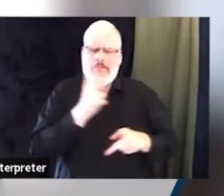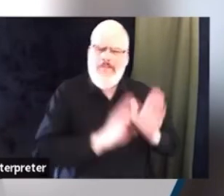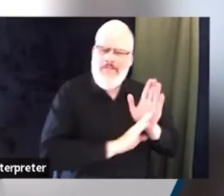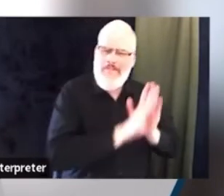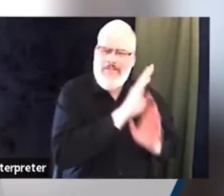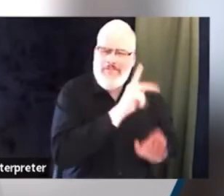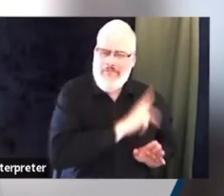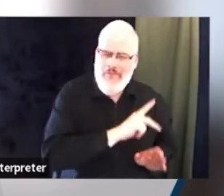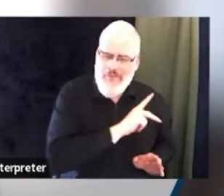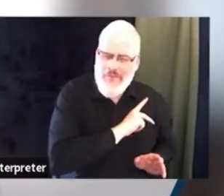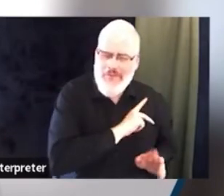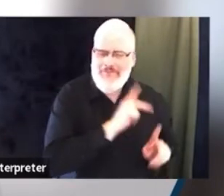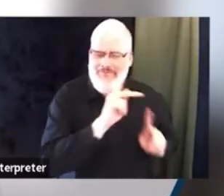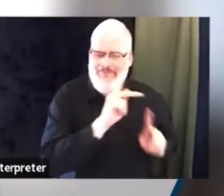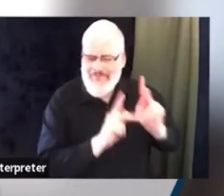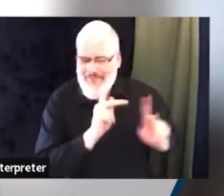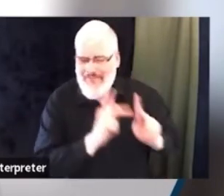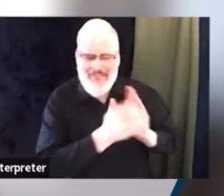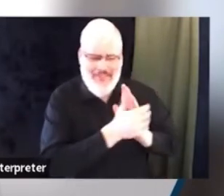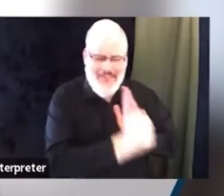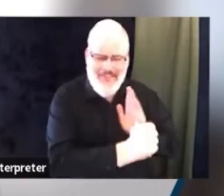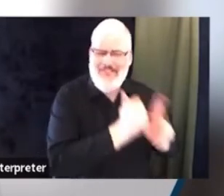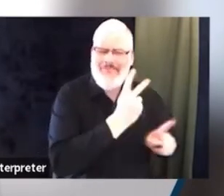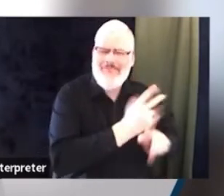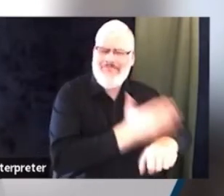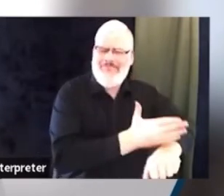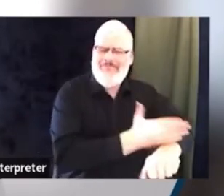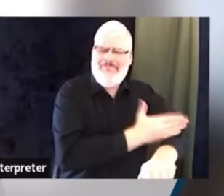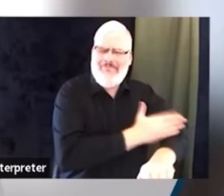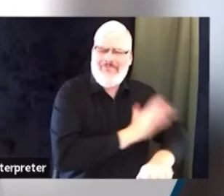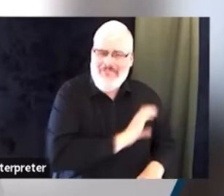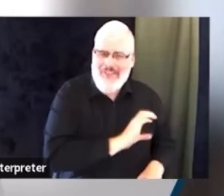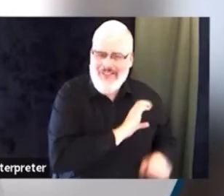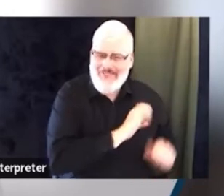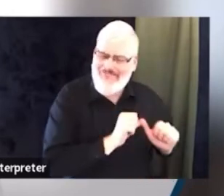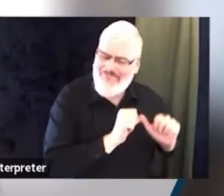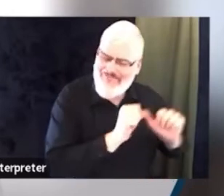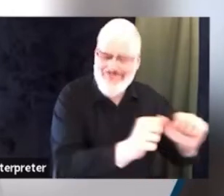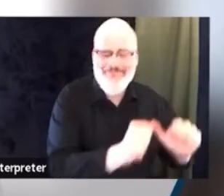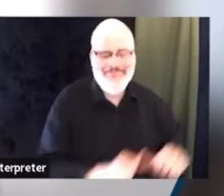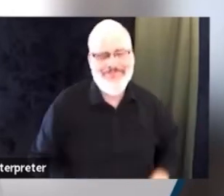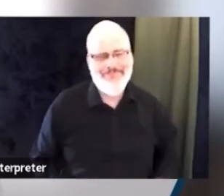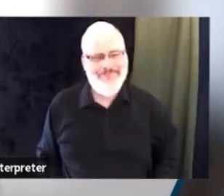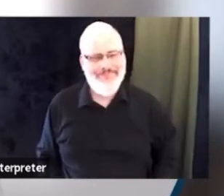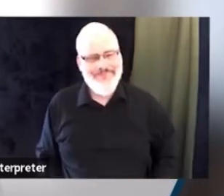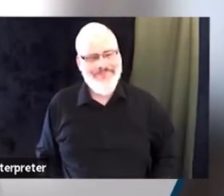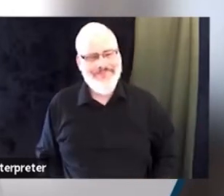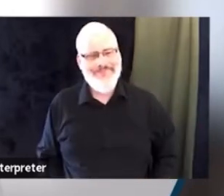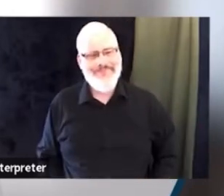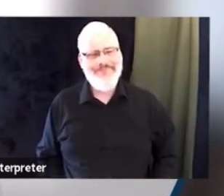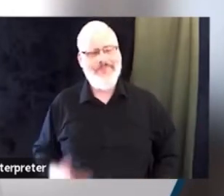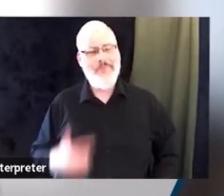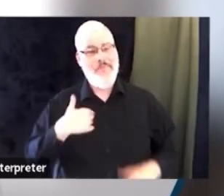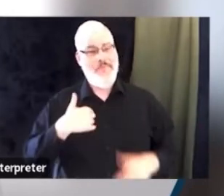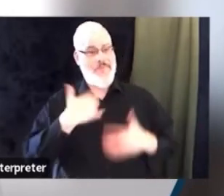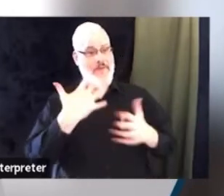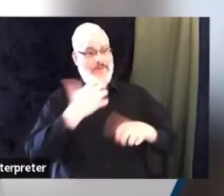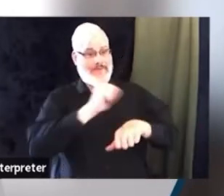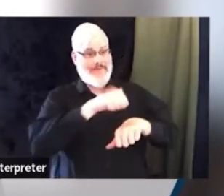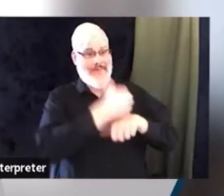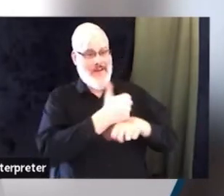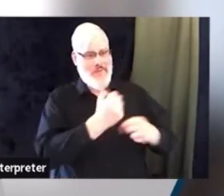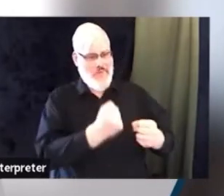set forth a strong, clear, concise program of what we want those positions to be, what we want them to hold,